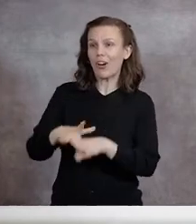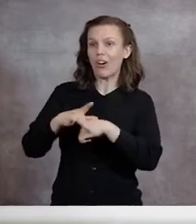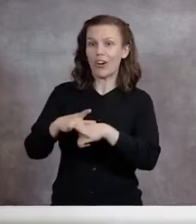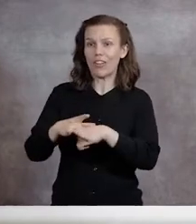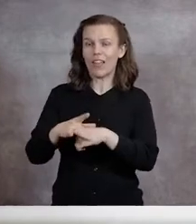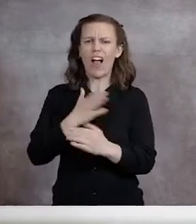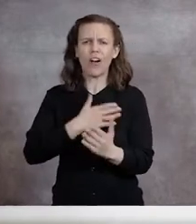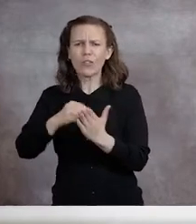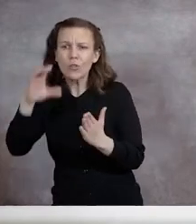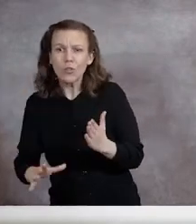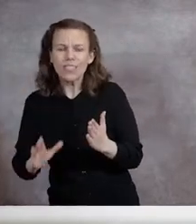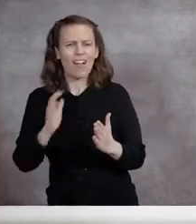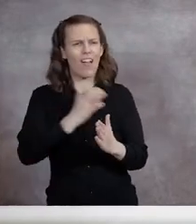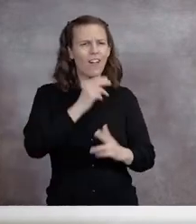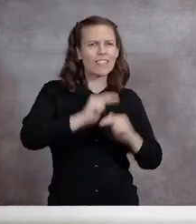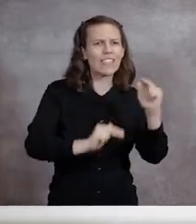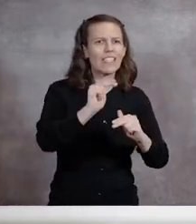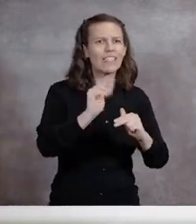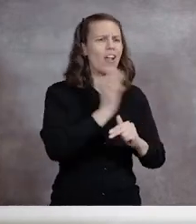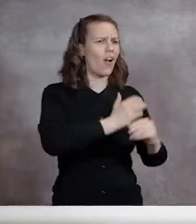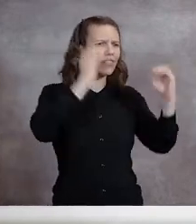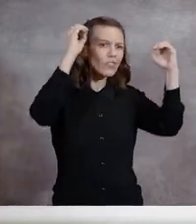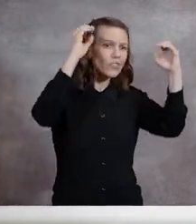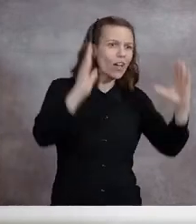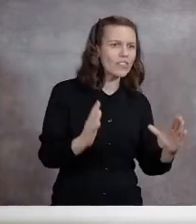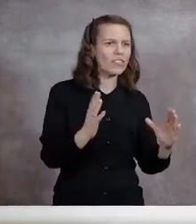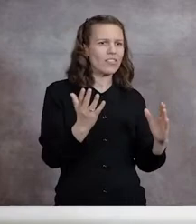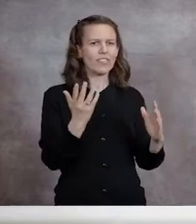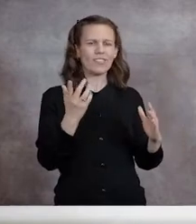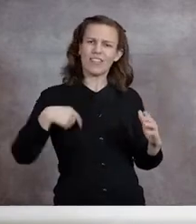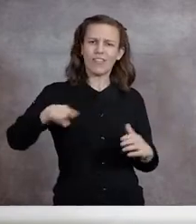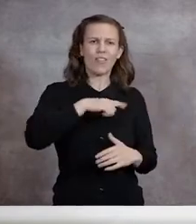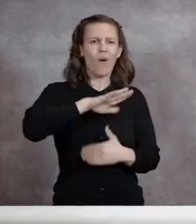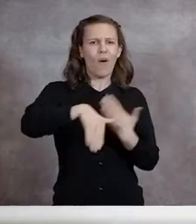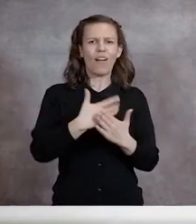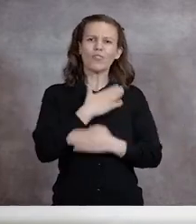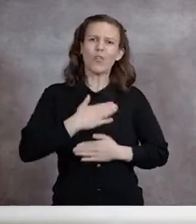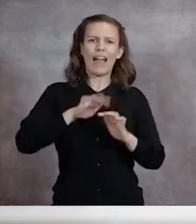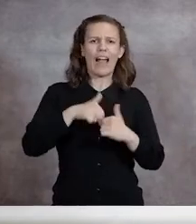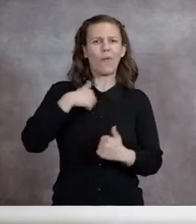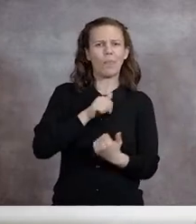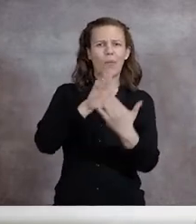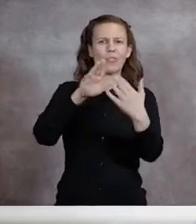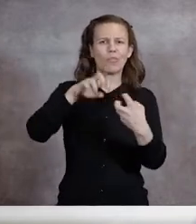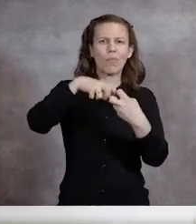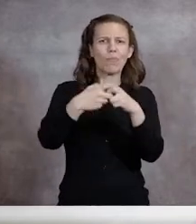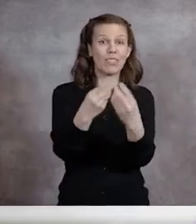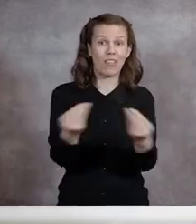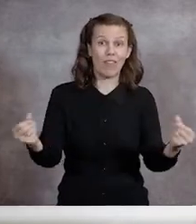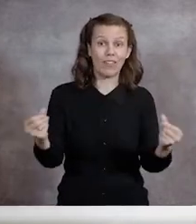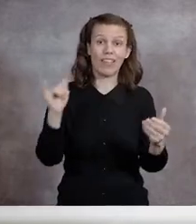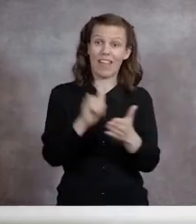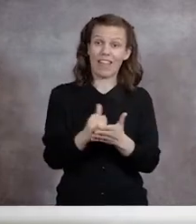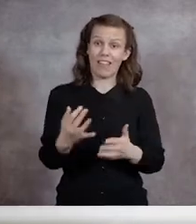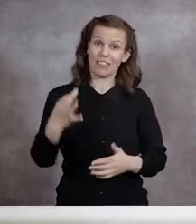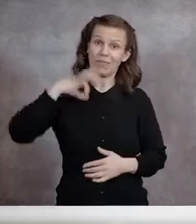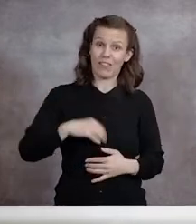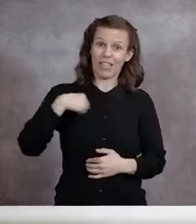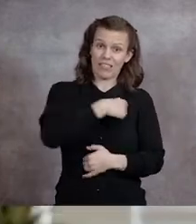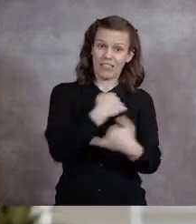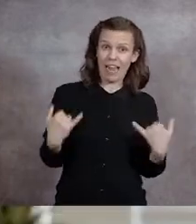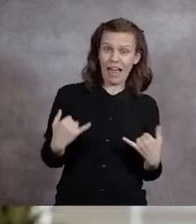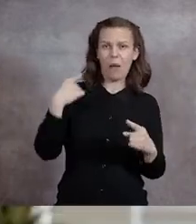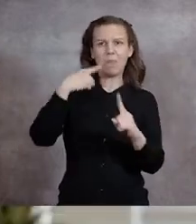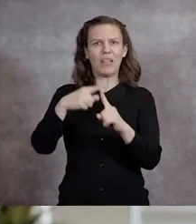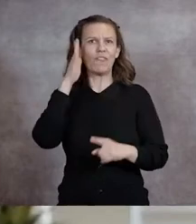facilities, our instructors, and the way we approach problem solving. And that's paying dividends both now and in the future.